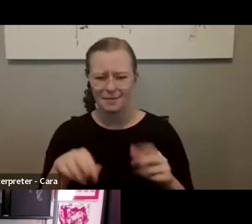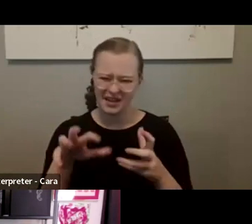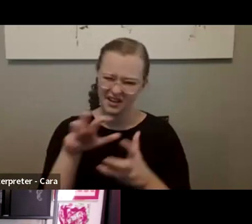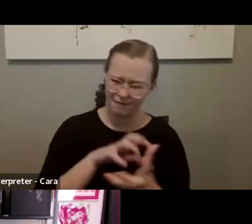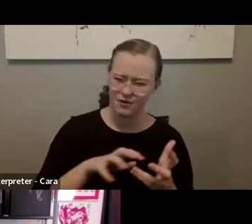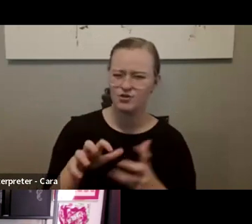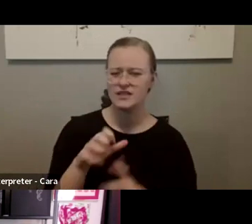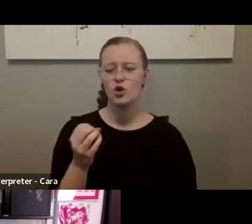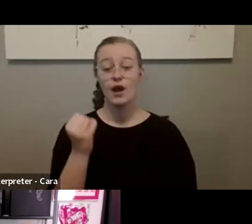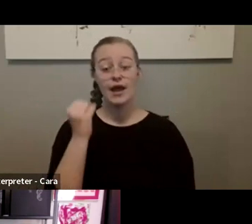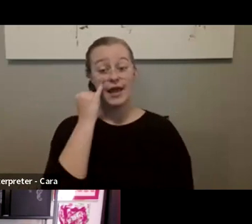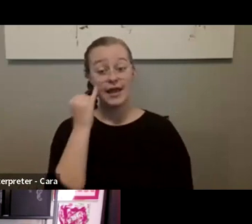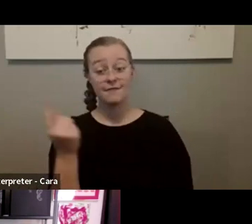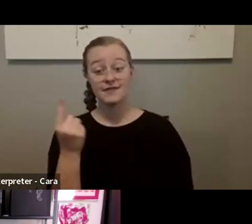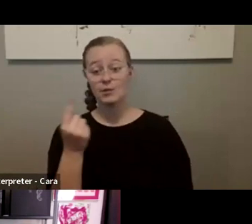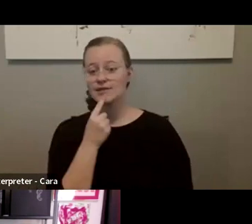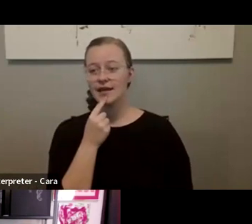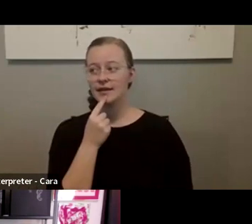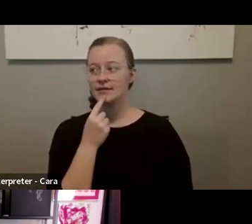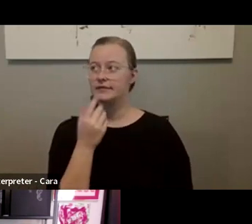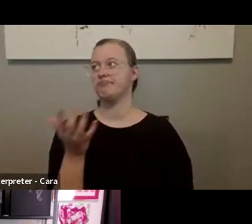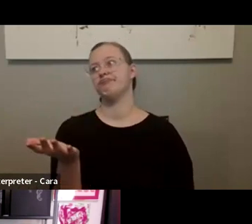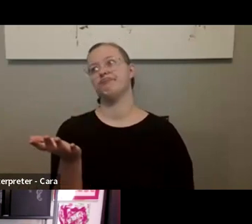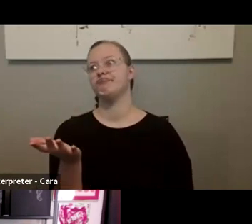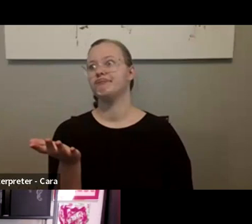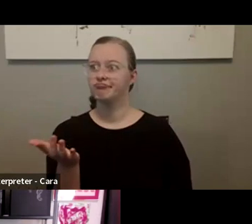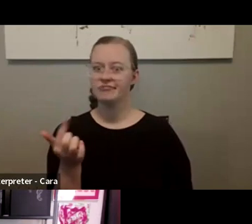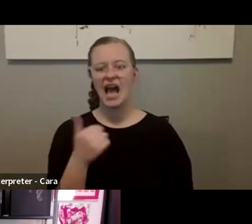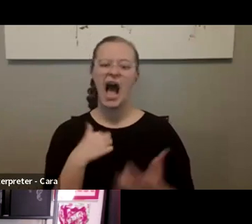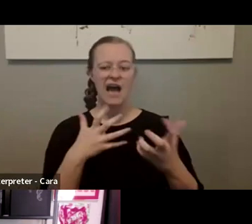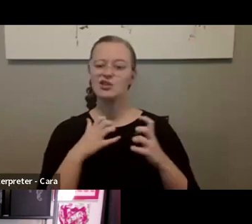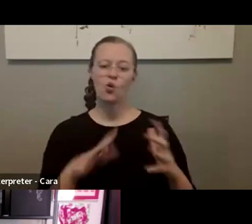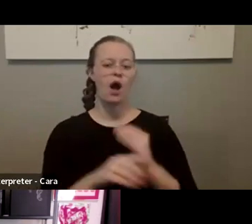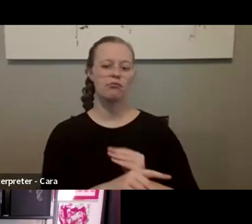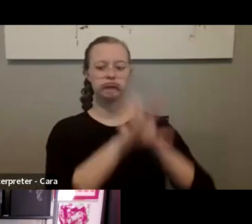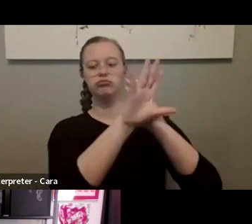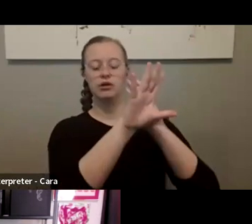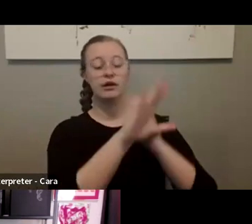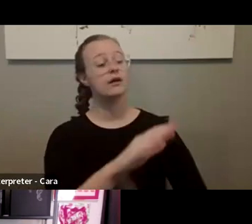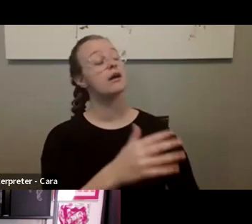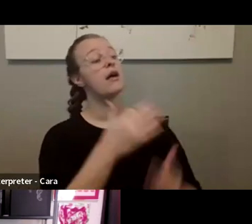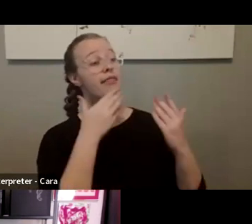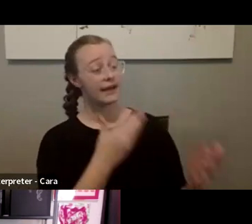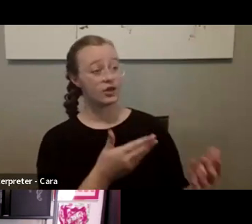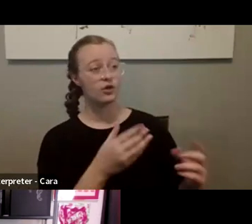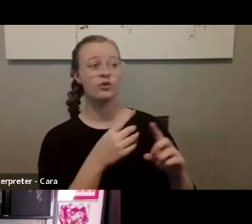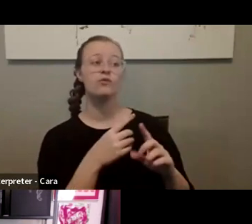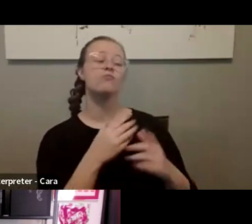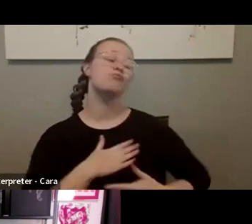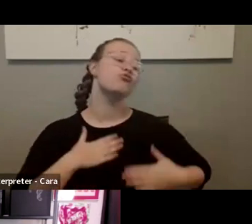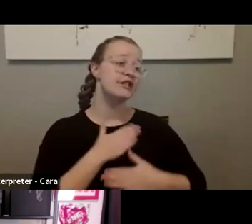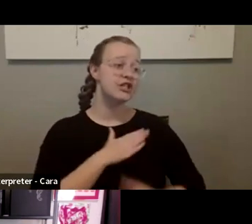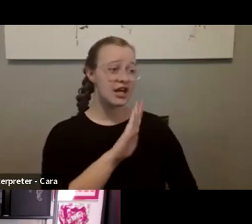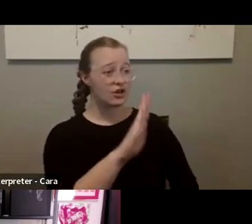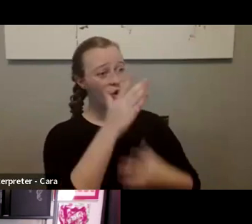So, you know, if someone says, you know, gee, I really don't want to be on video, thank them and say we appreciate your